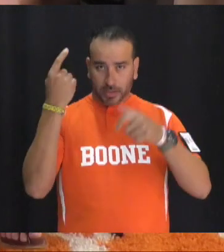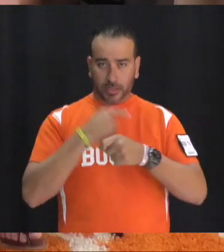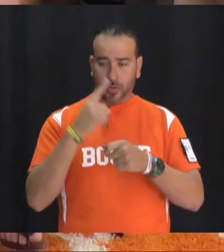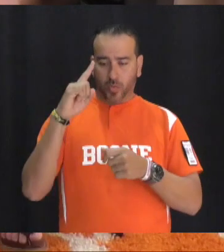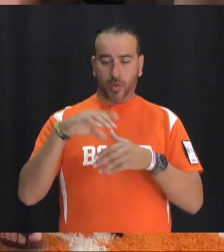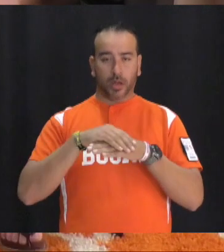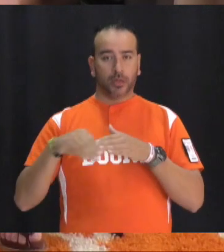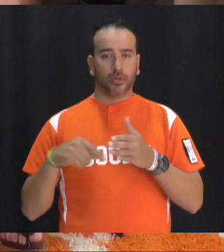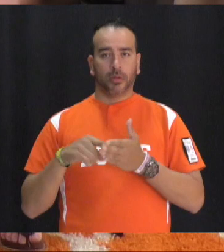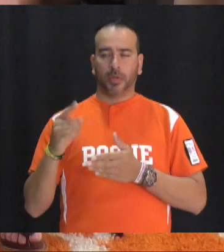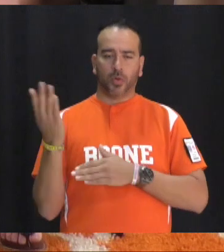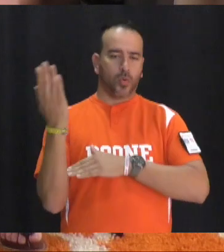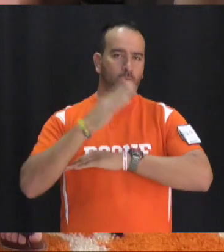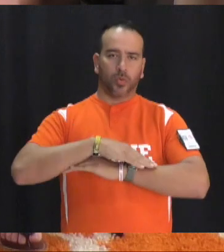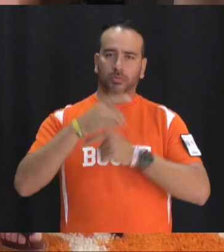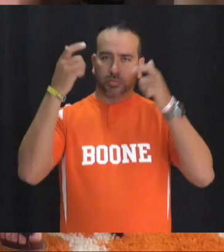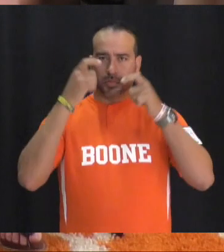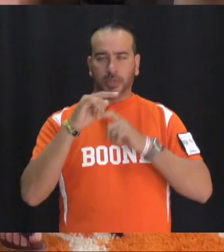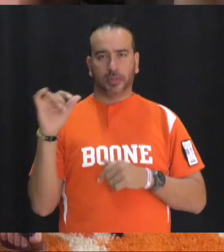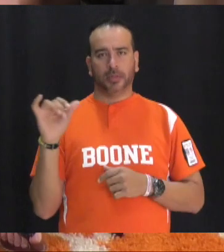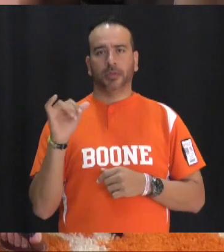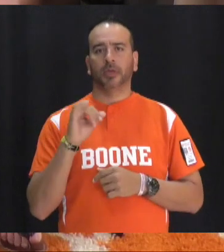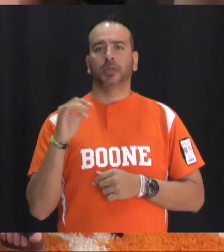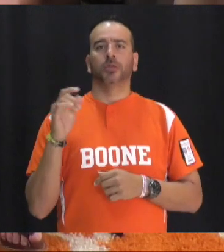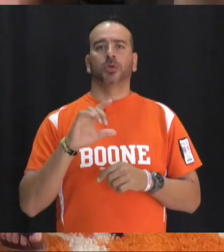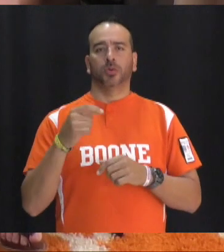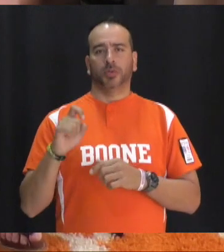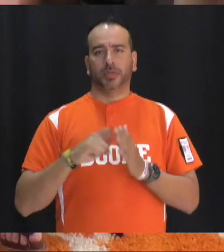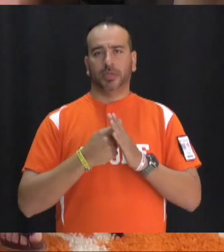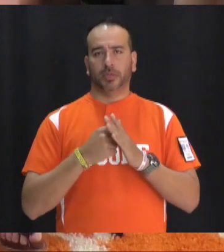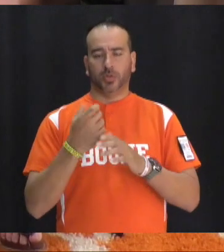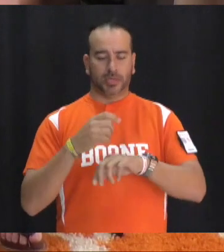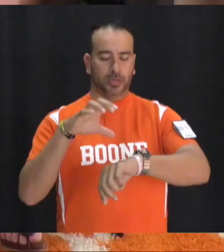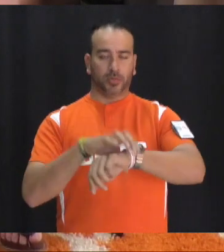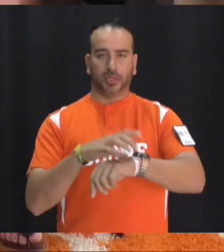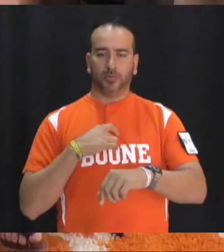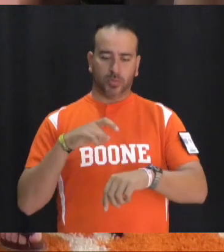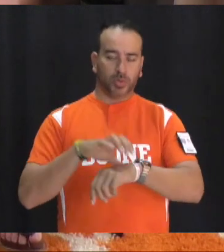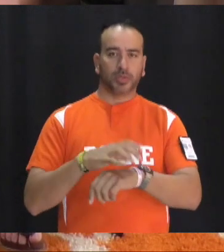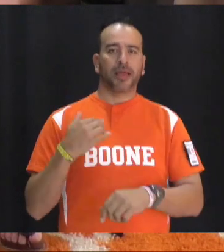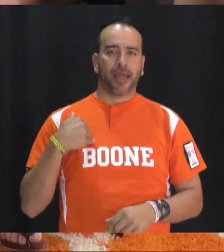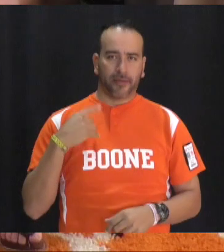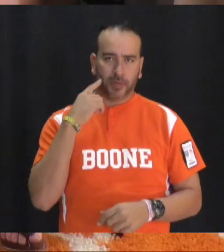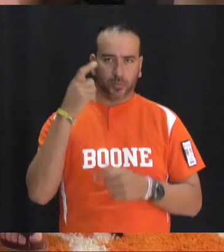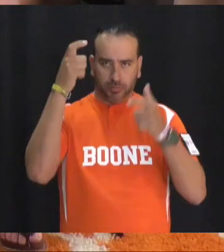to wear your hat all day see a key club member on Friday to get your wristband you must have a wristband to wear your hat